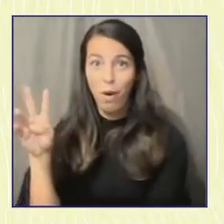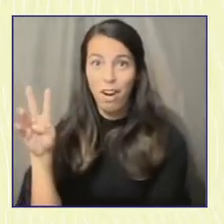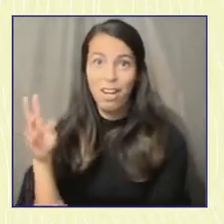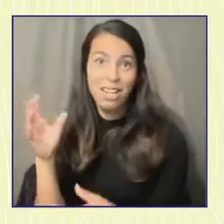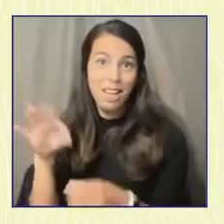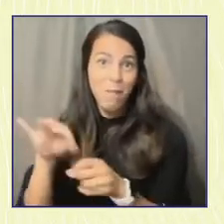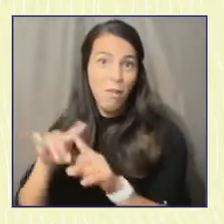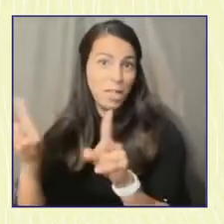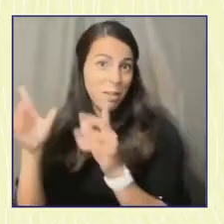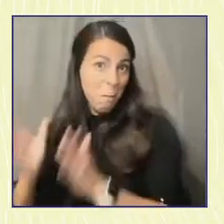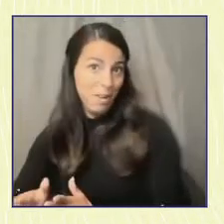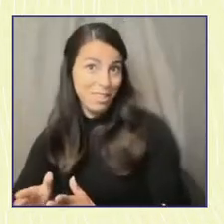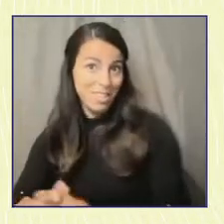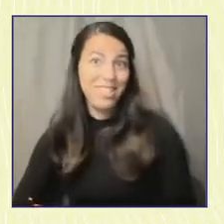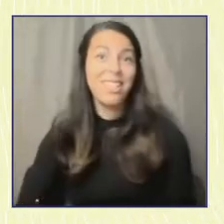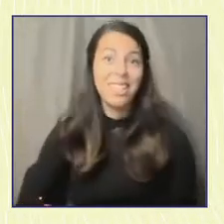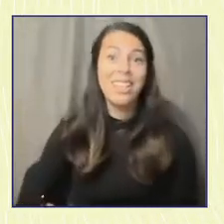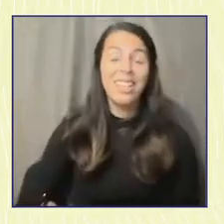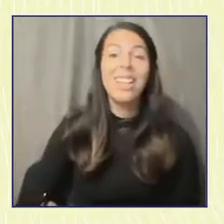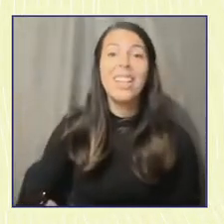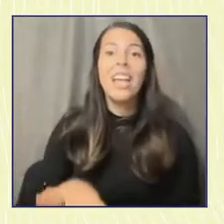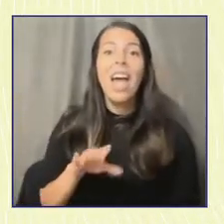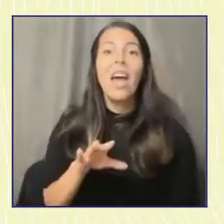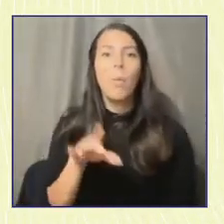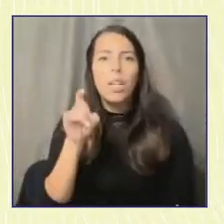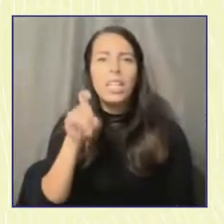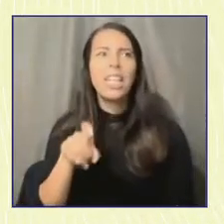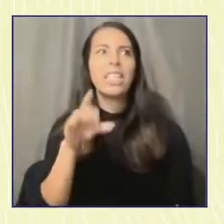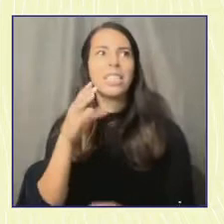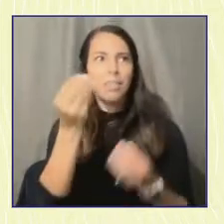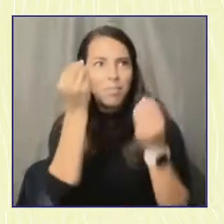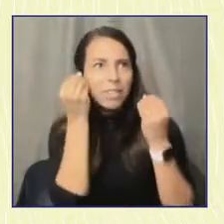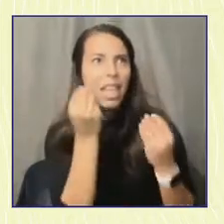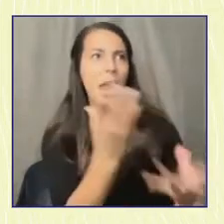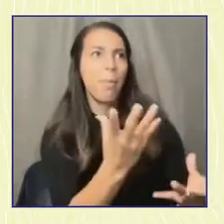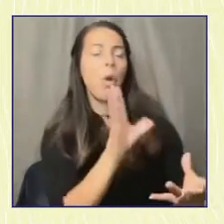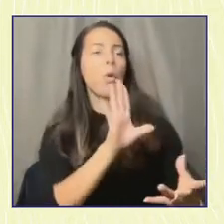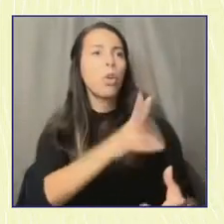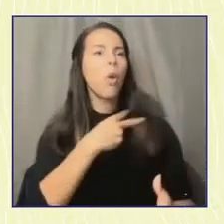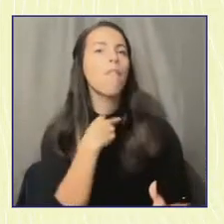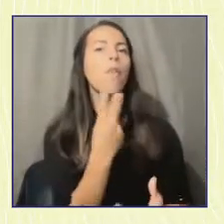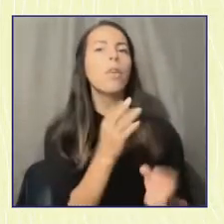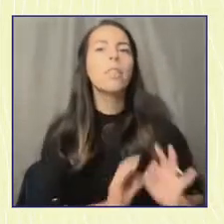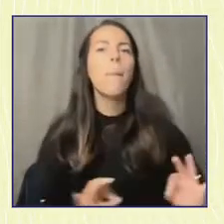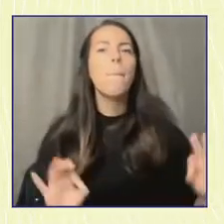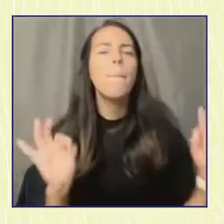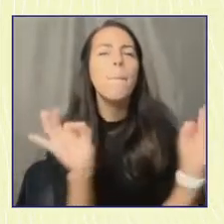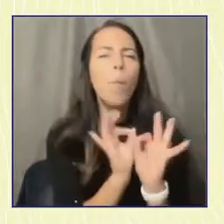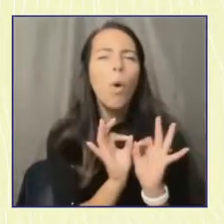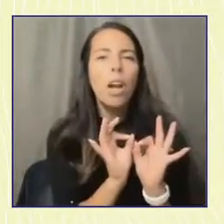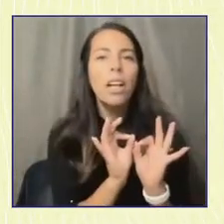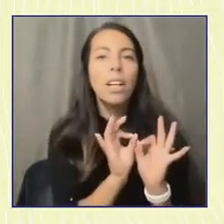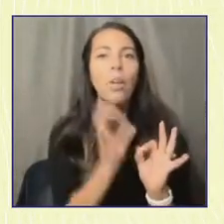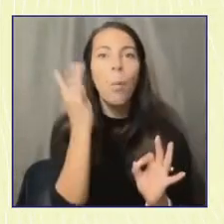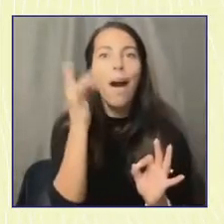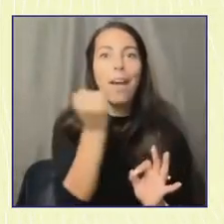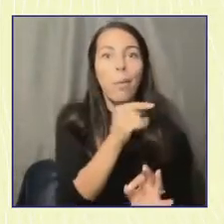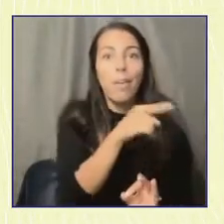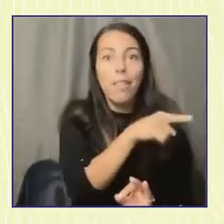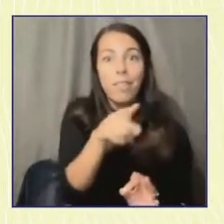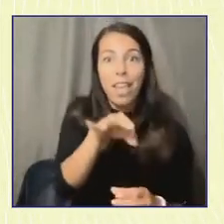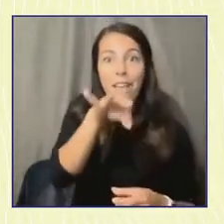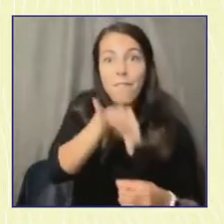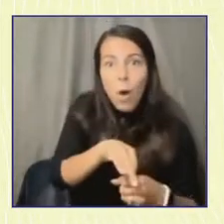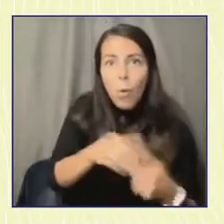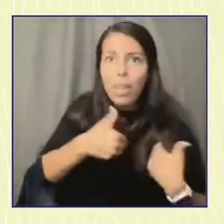concerns, and their solutions matter. That when they vote, they have the power to create change.